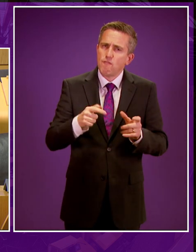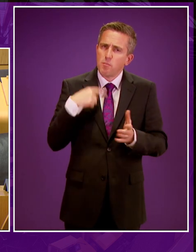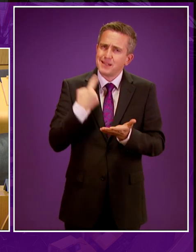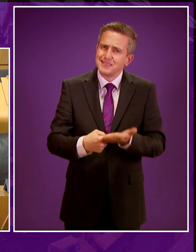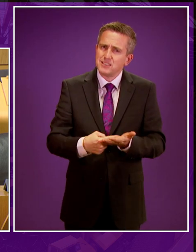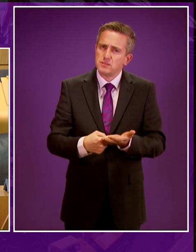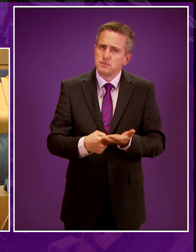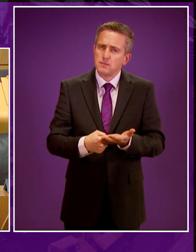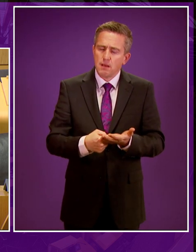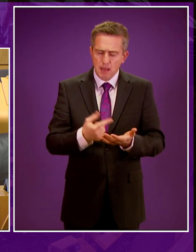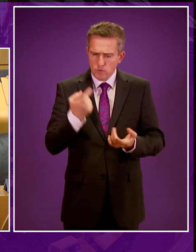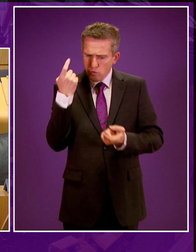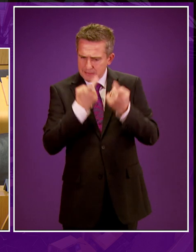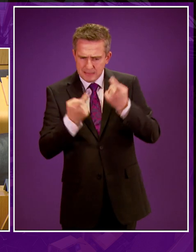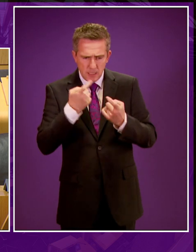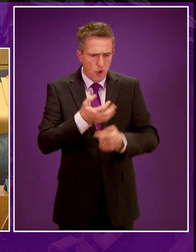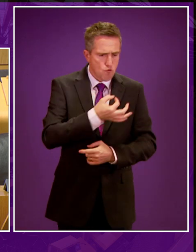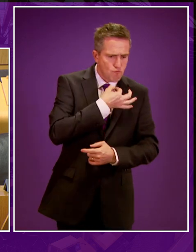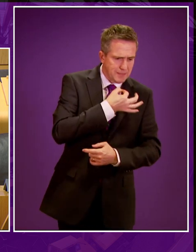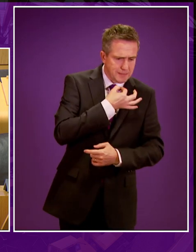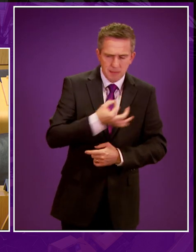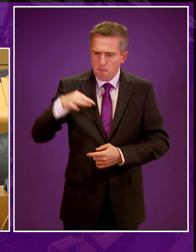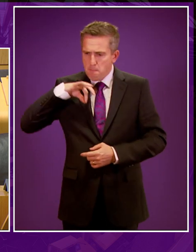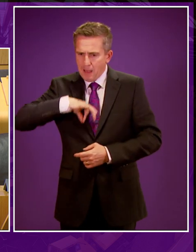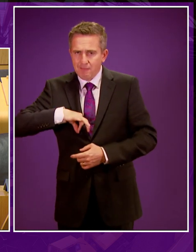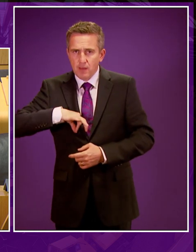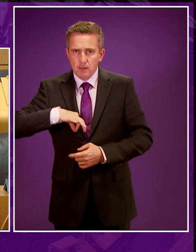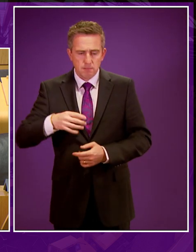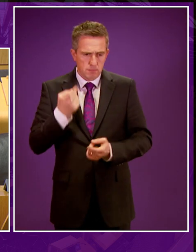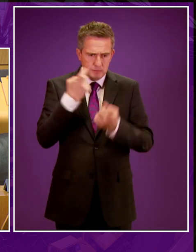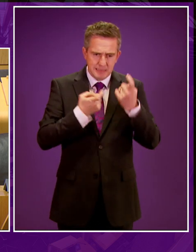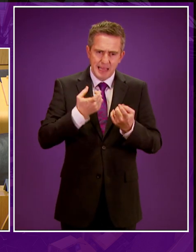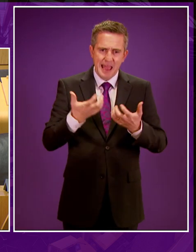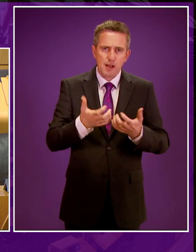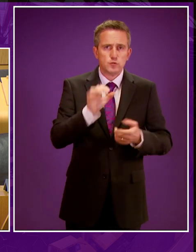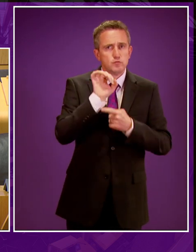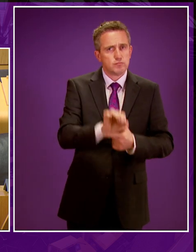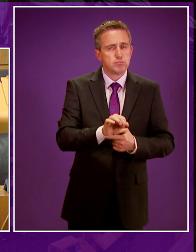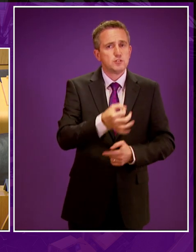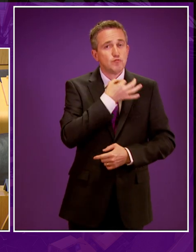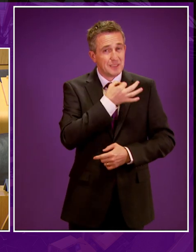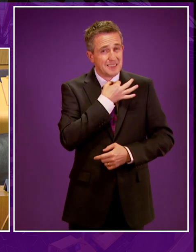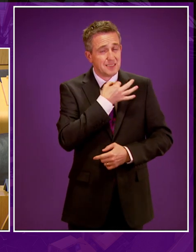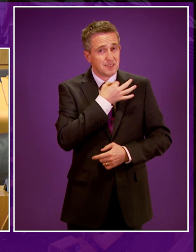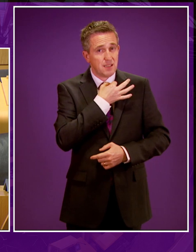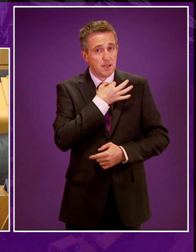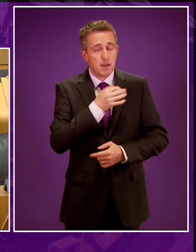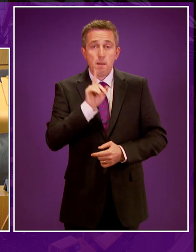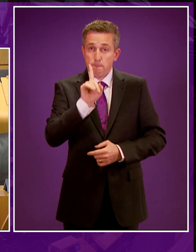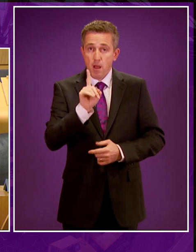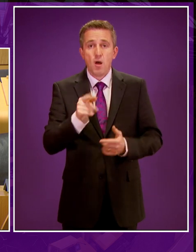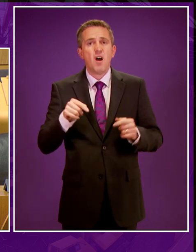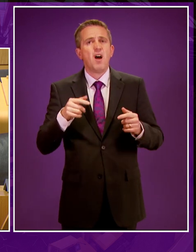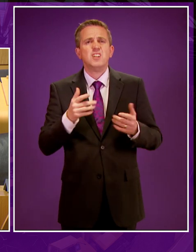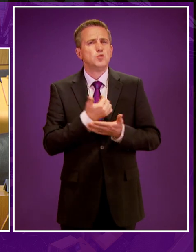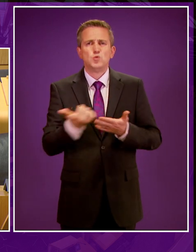We must always balance risk against reward and consider what can be done to mitigate that risk. But all too often with these issues, we are reduced to